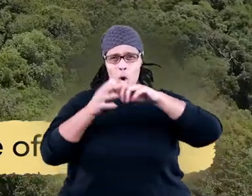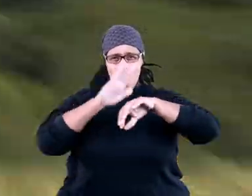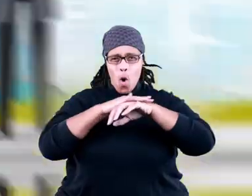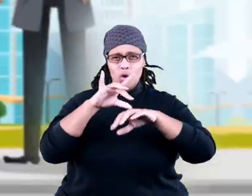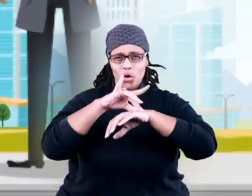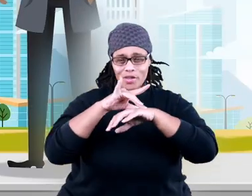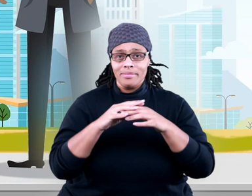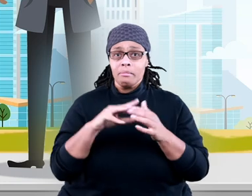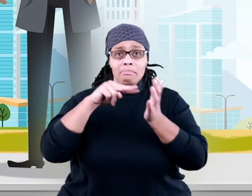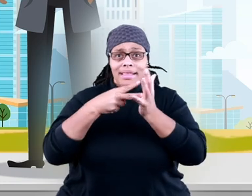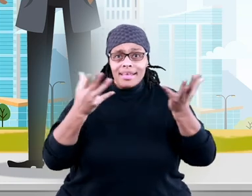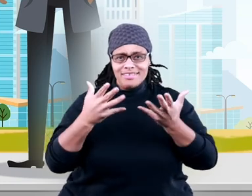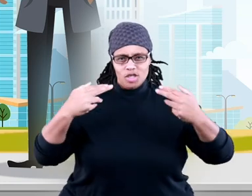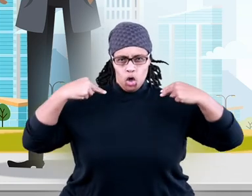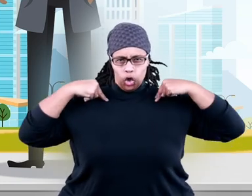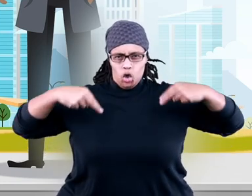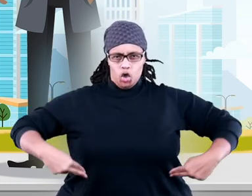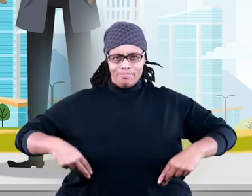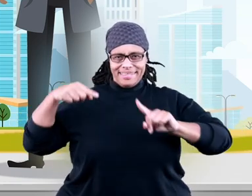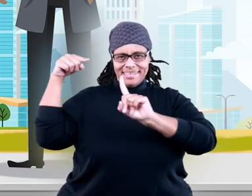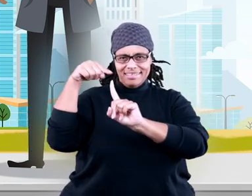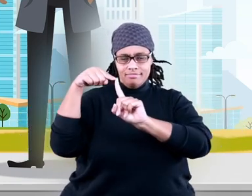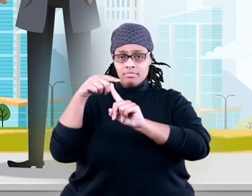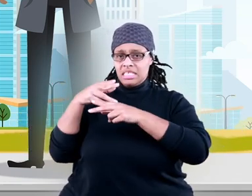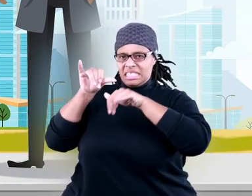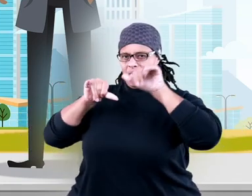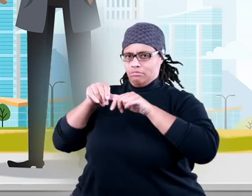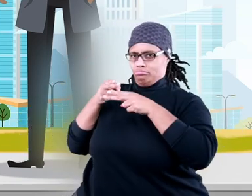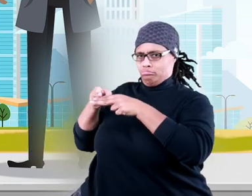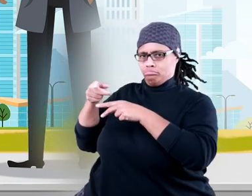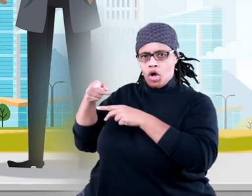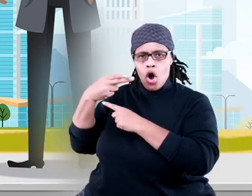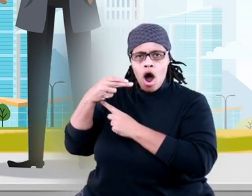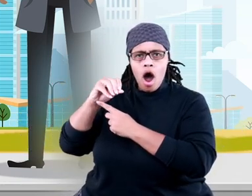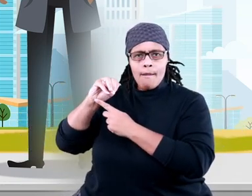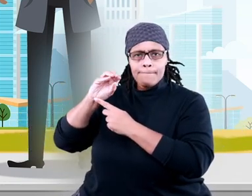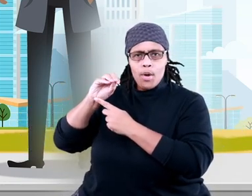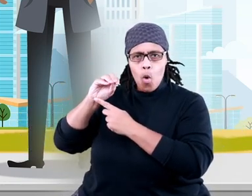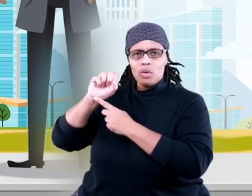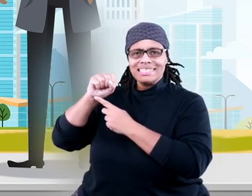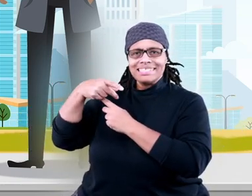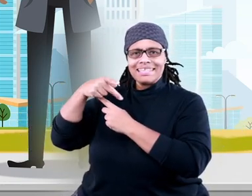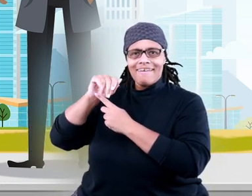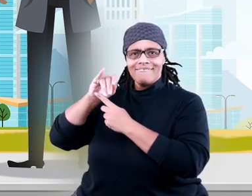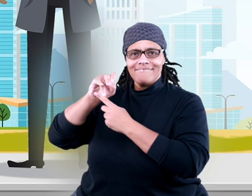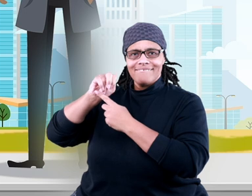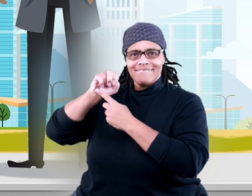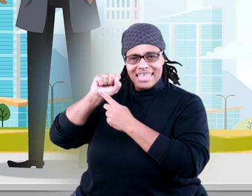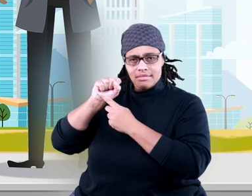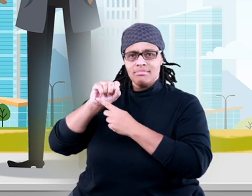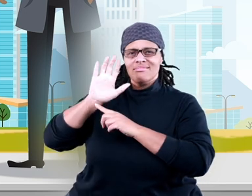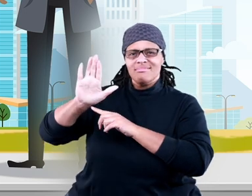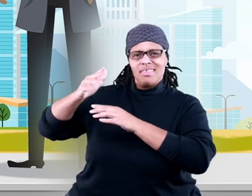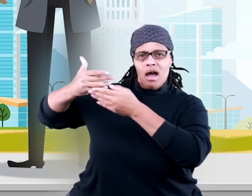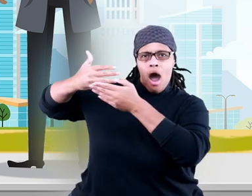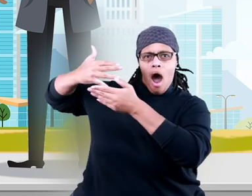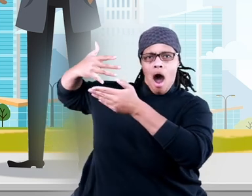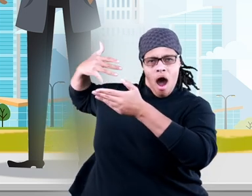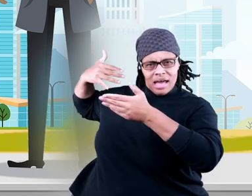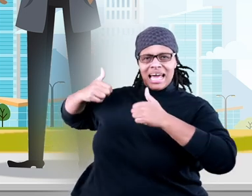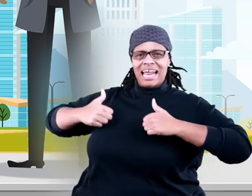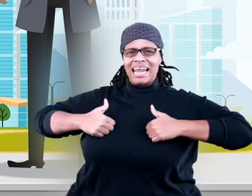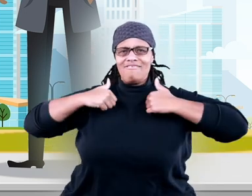the Earth. This means that humans, who scientists call Homo Sapiens, and their ancestors